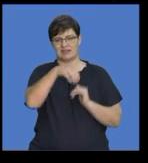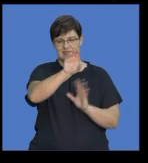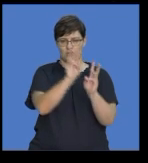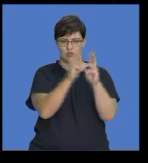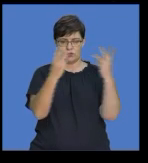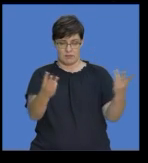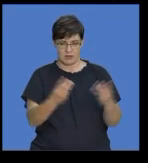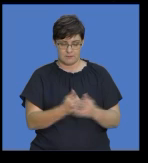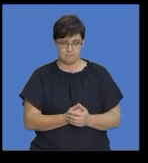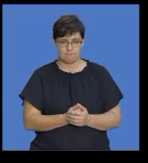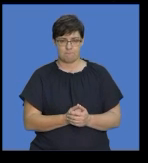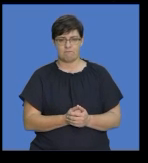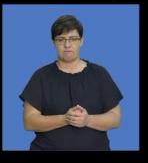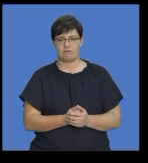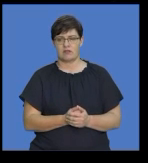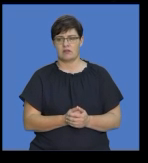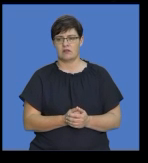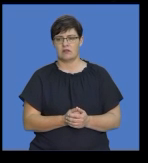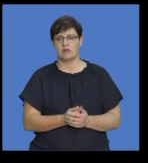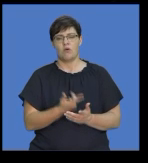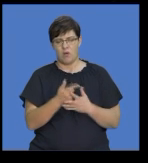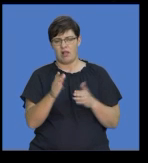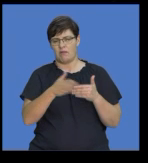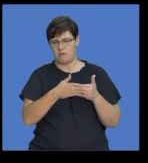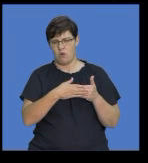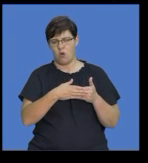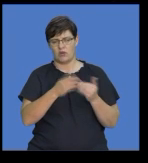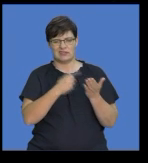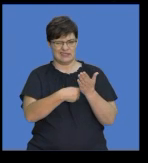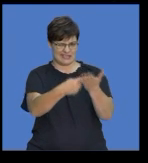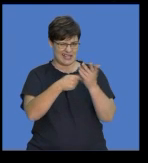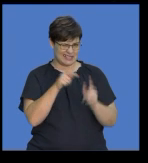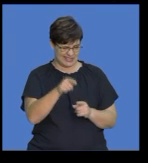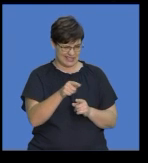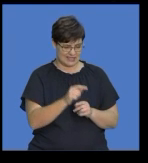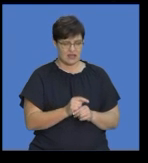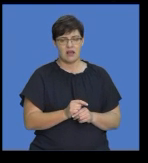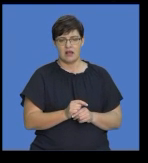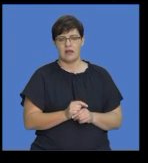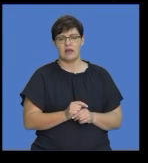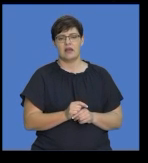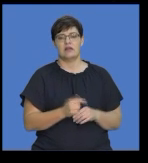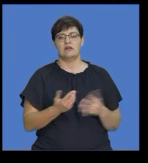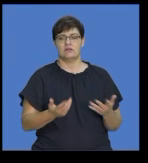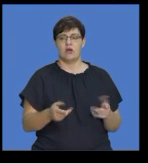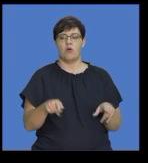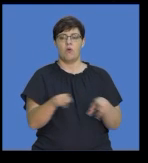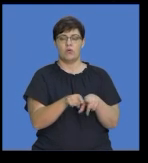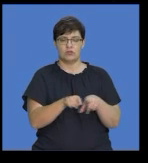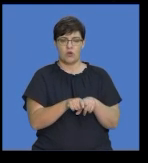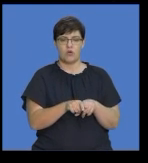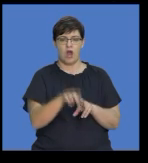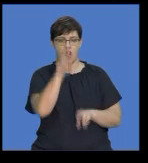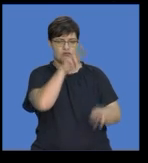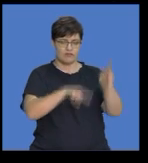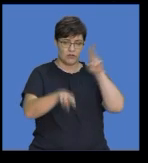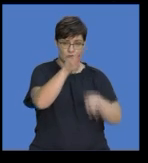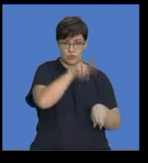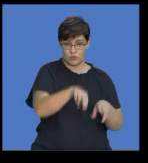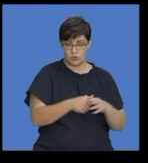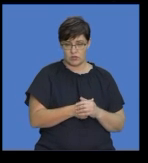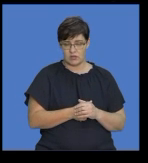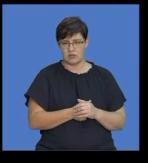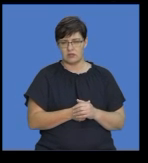about somebody that has passed on. We will speak a little bit more about this topic here going forward. You also have reviews,